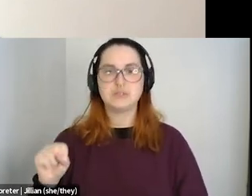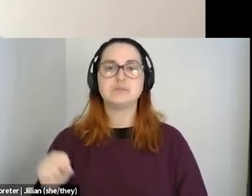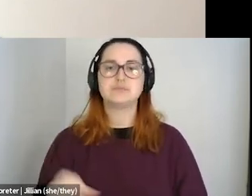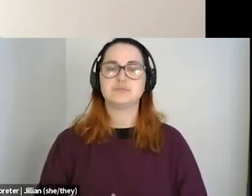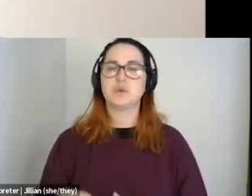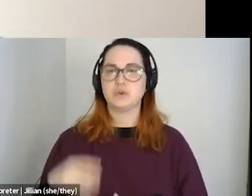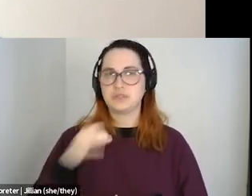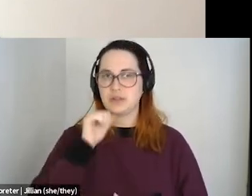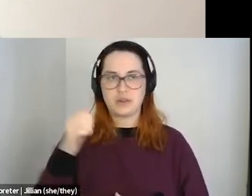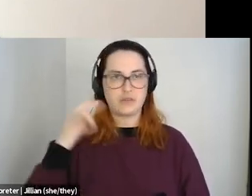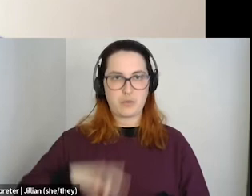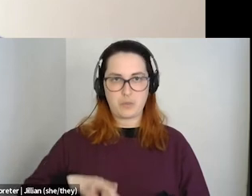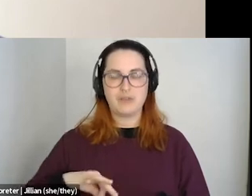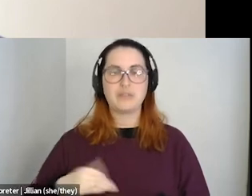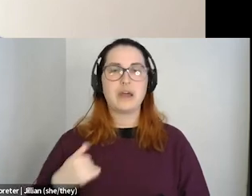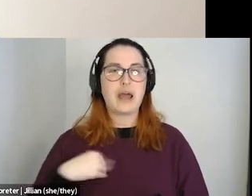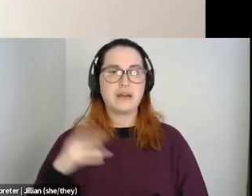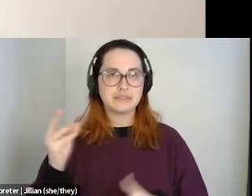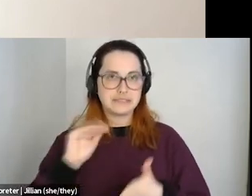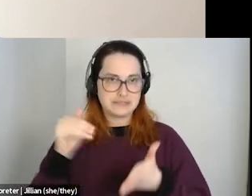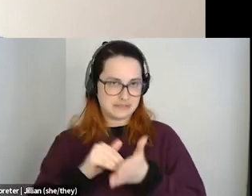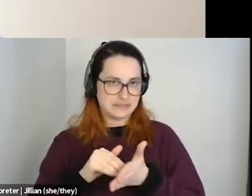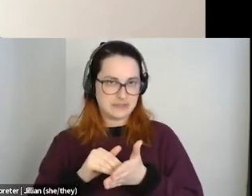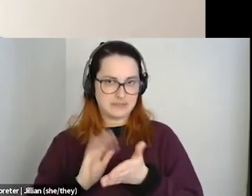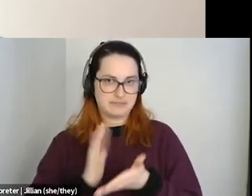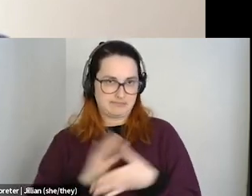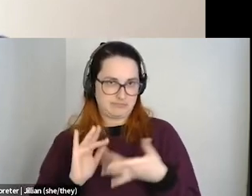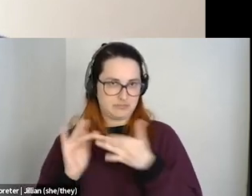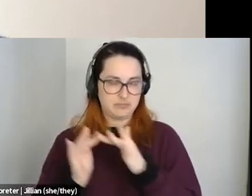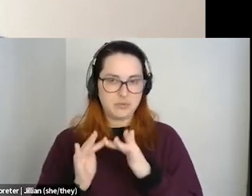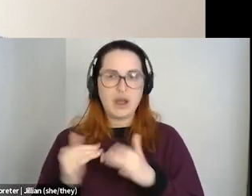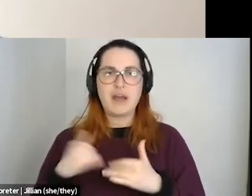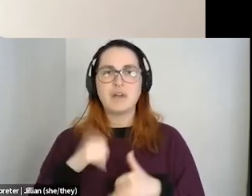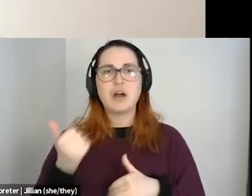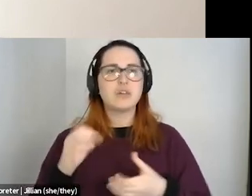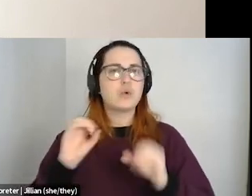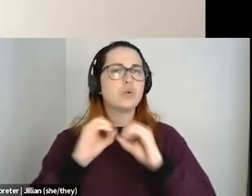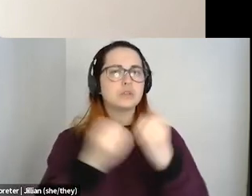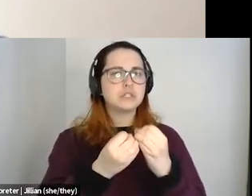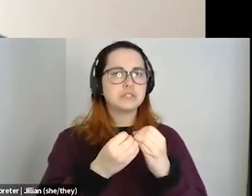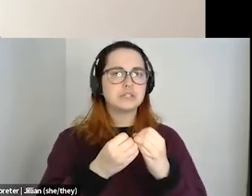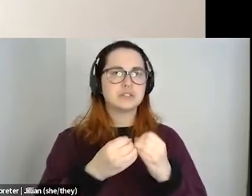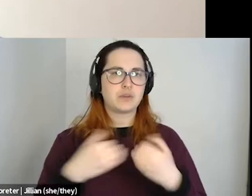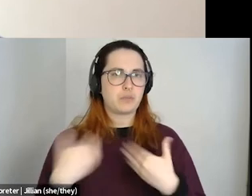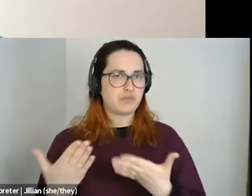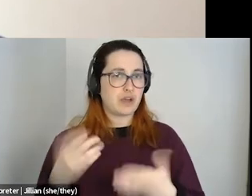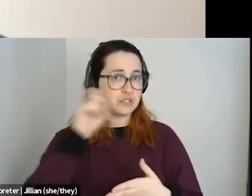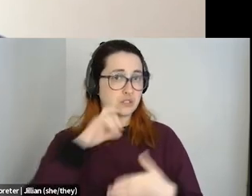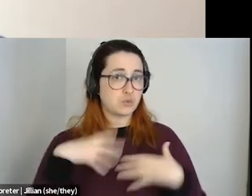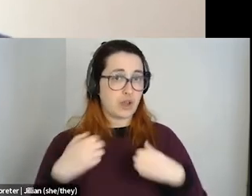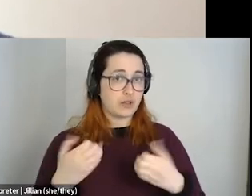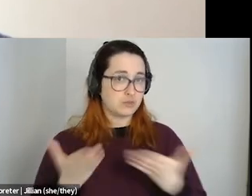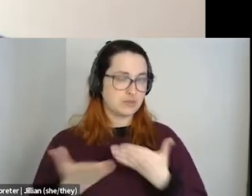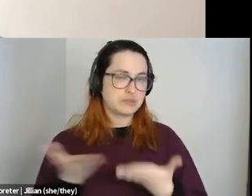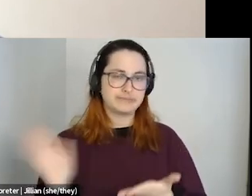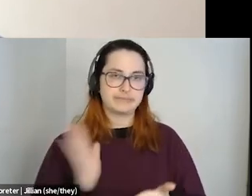There are six centers in our network. Of course, there are some other organizations that do sexual health services, who are wonderful friends and